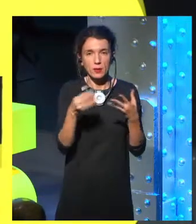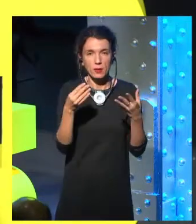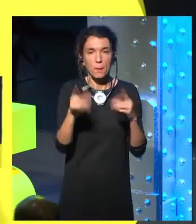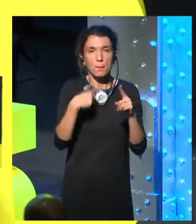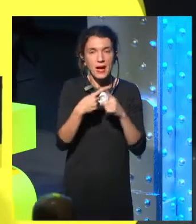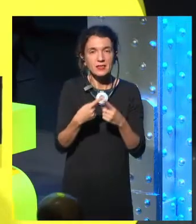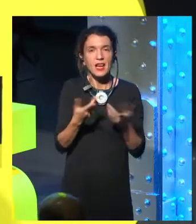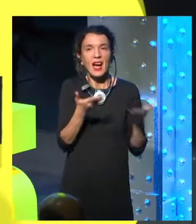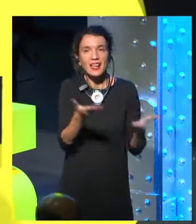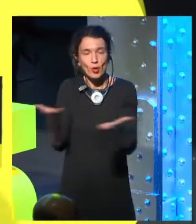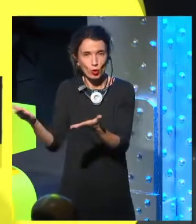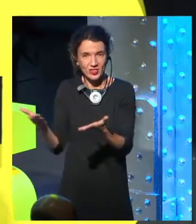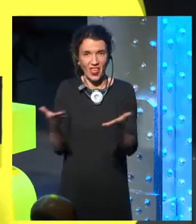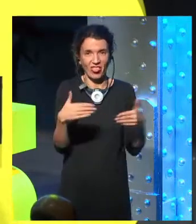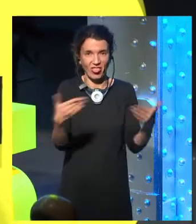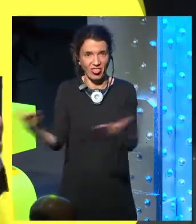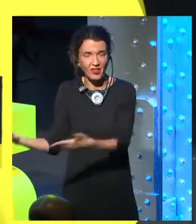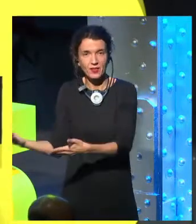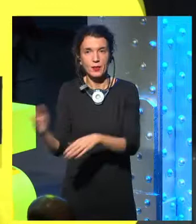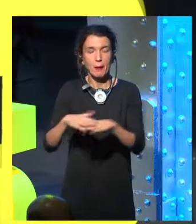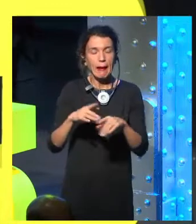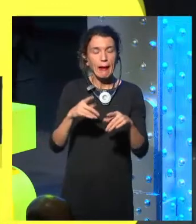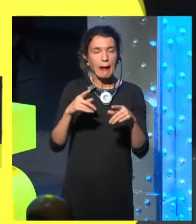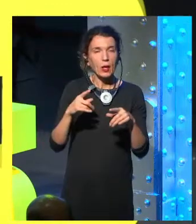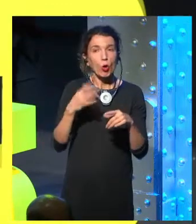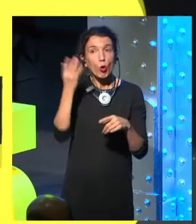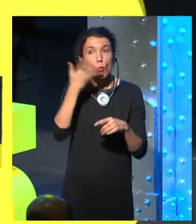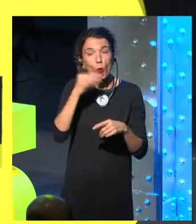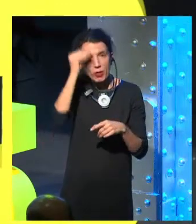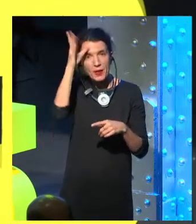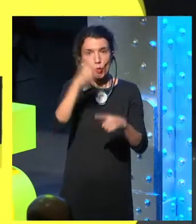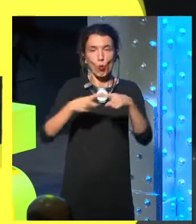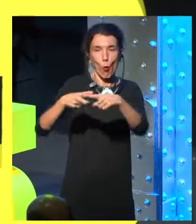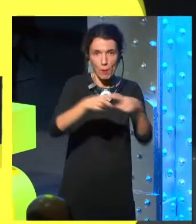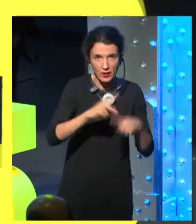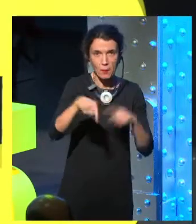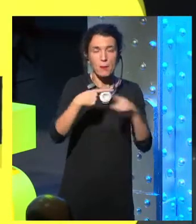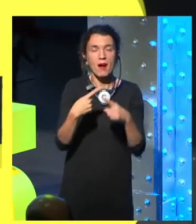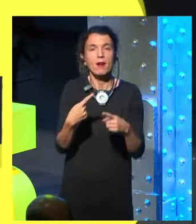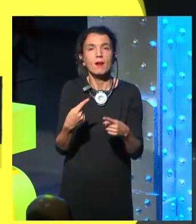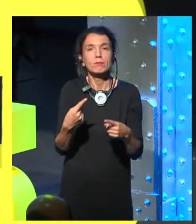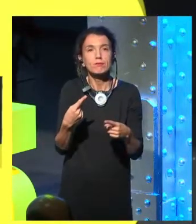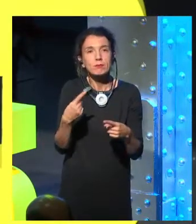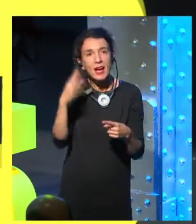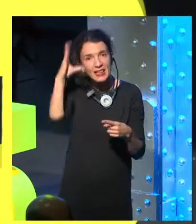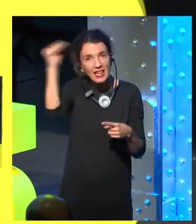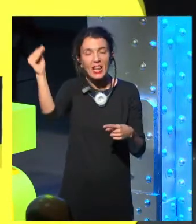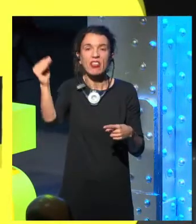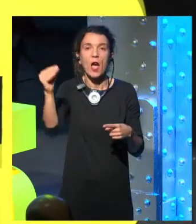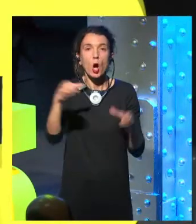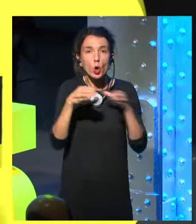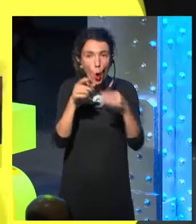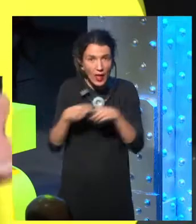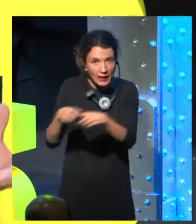by transparency and generosity when sharing knowledge to generate a